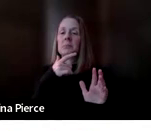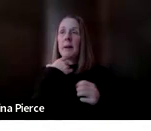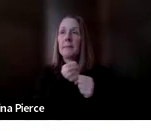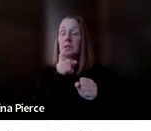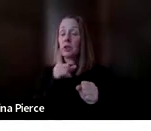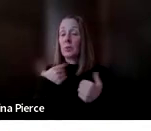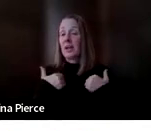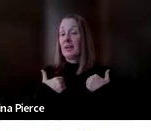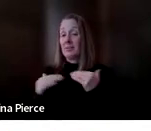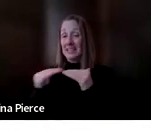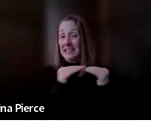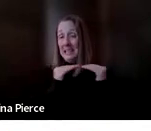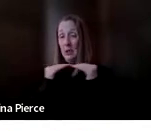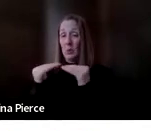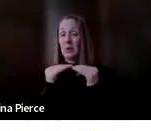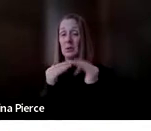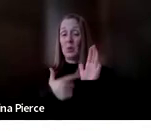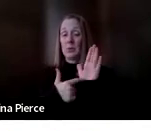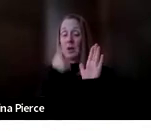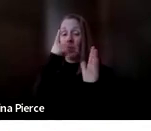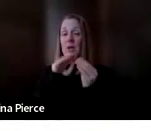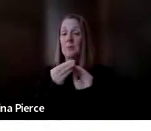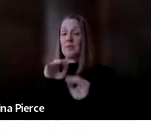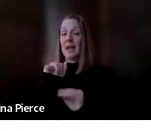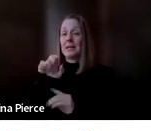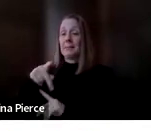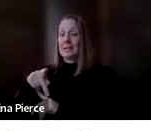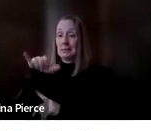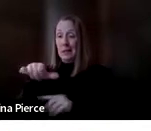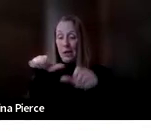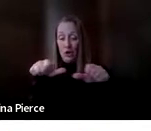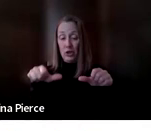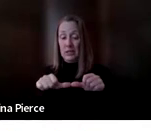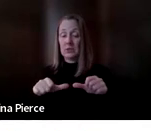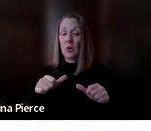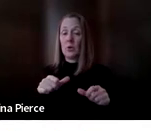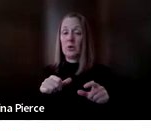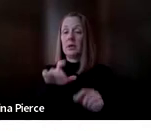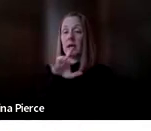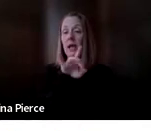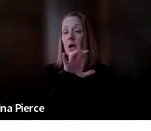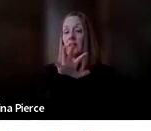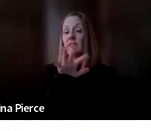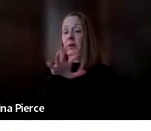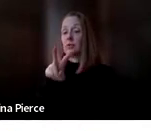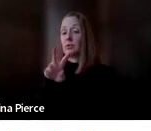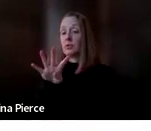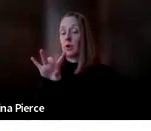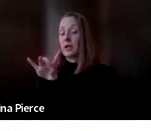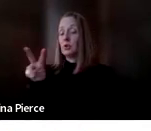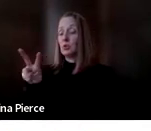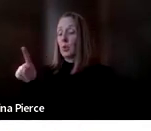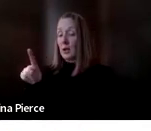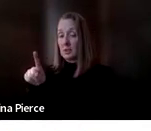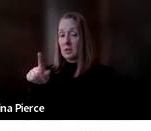representation for the number of IEPs in that area. And if you call 800-552-4821, our smart